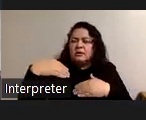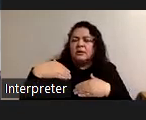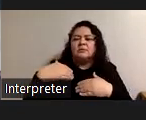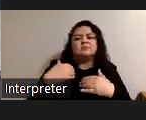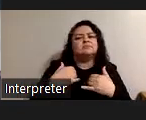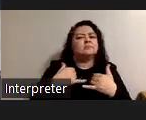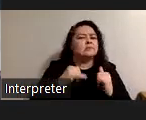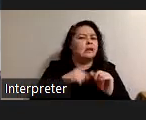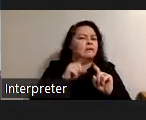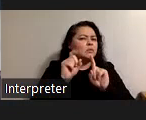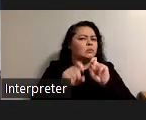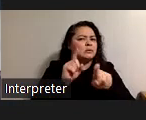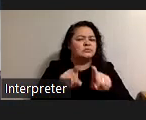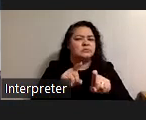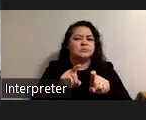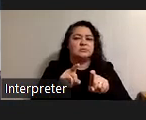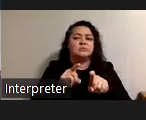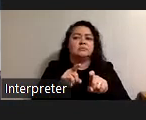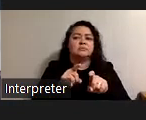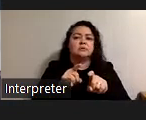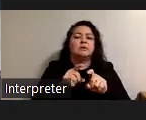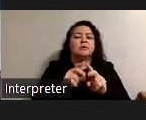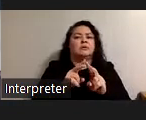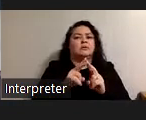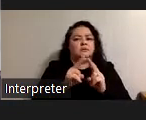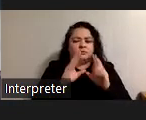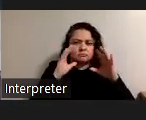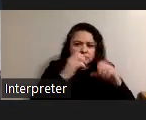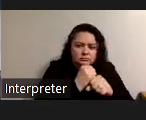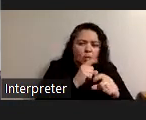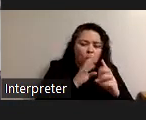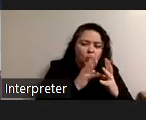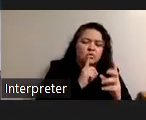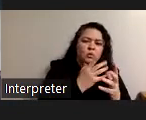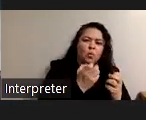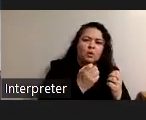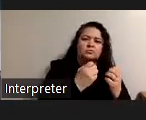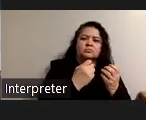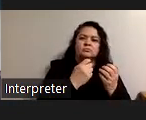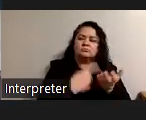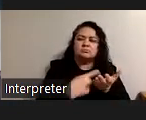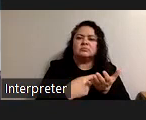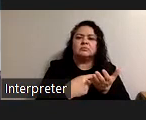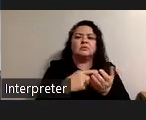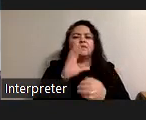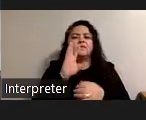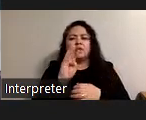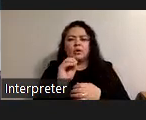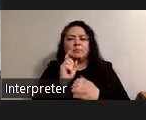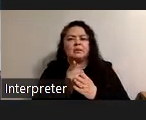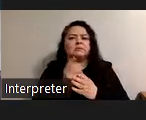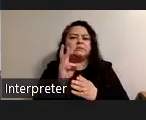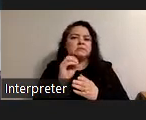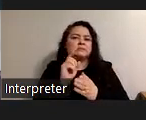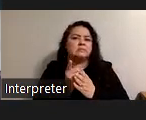they're super invested in finishing this in their one in that 40 minutes or that 60 minutes that they've set aside but again that's